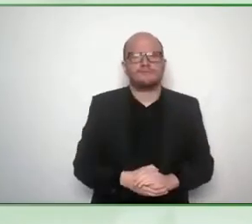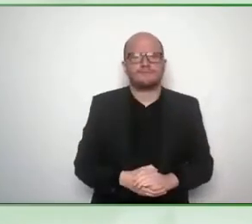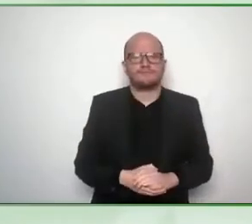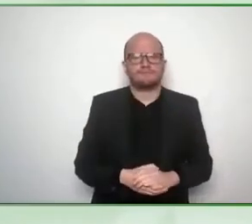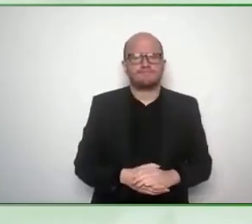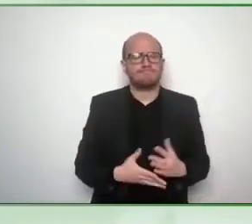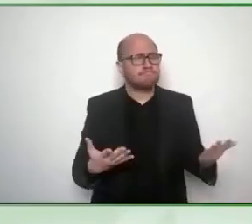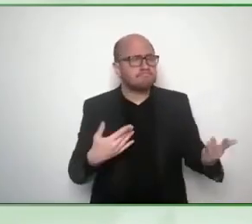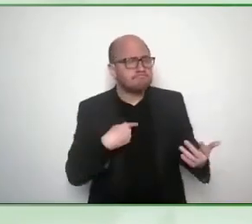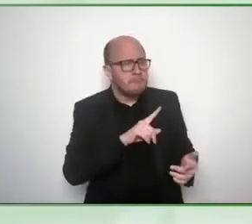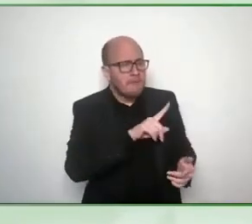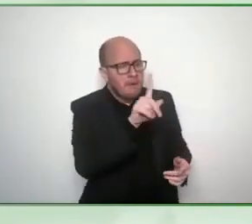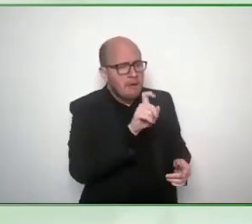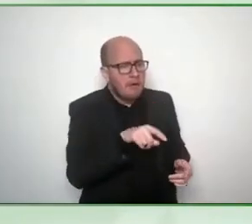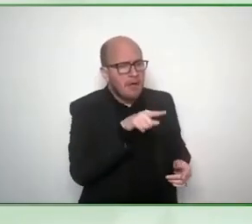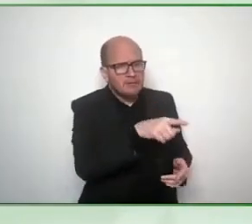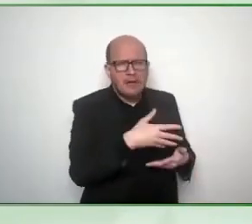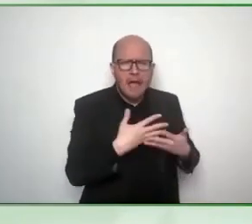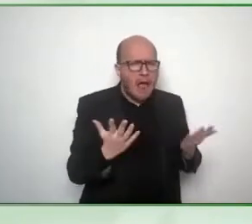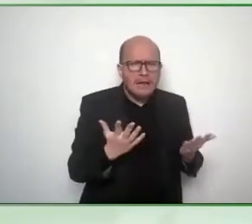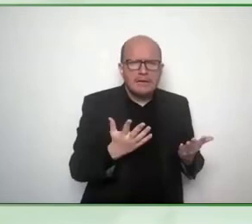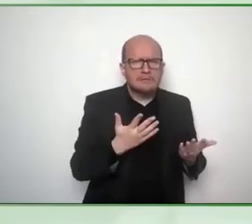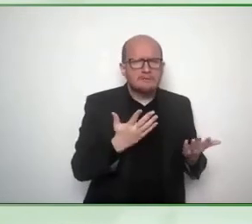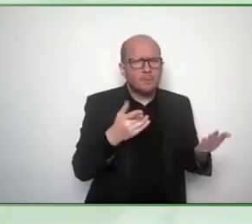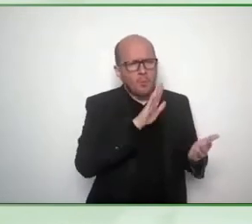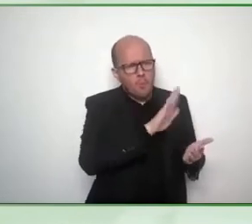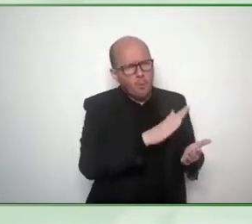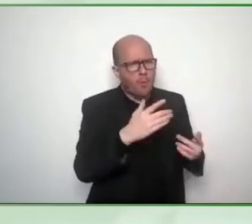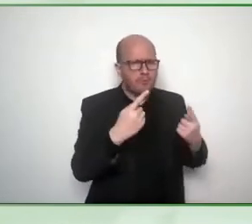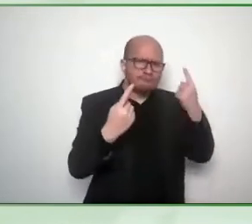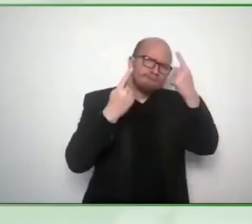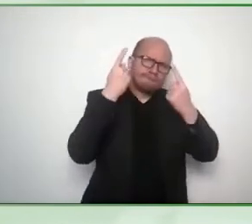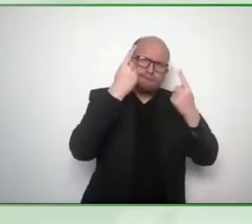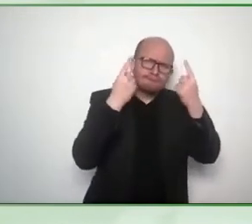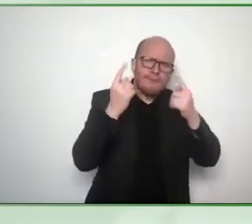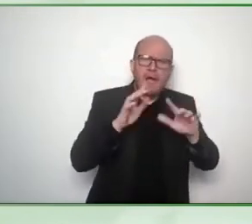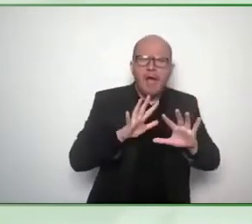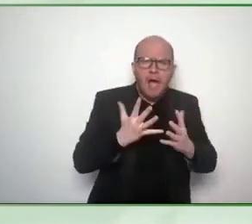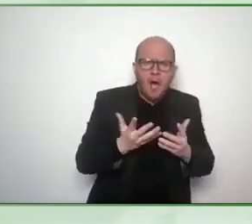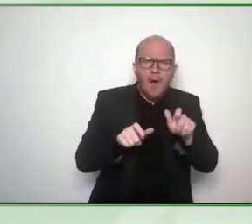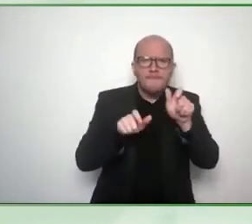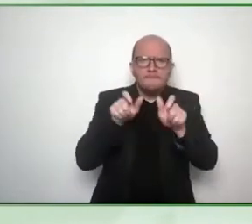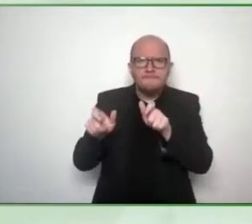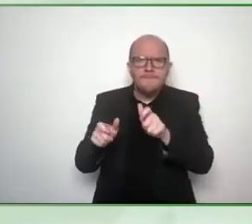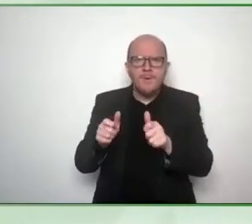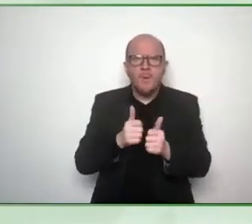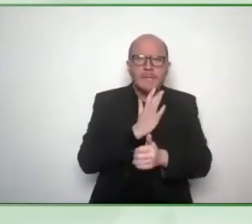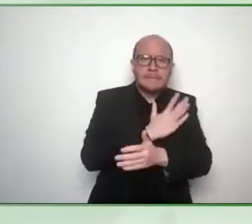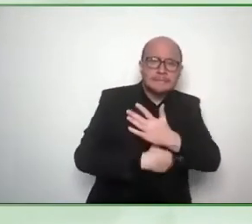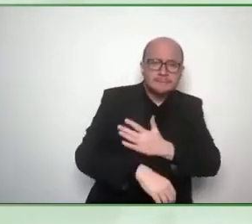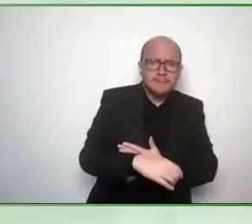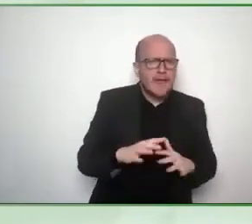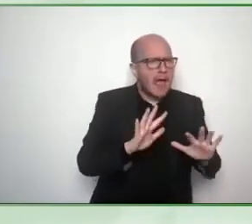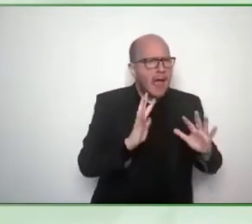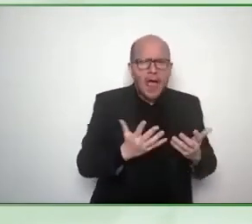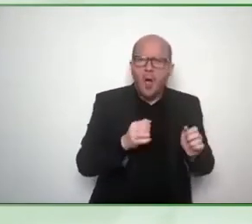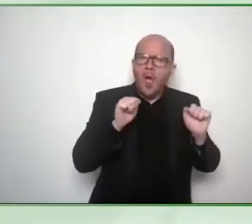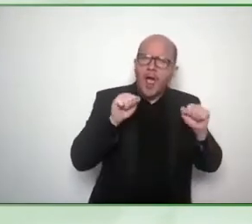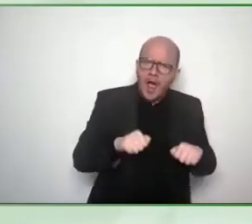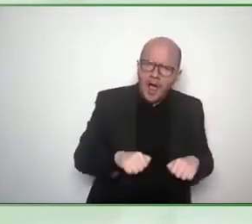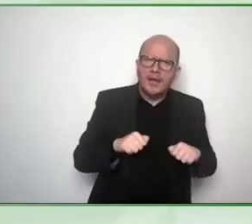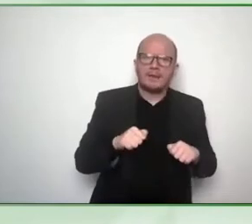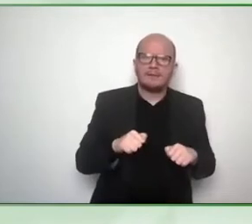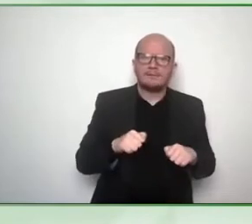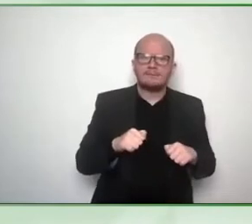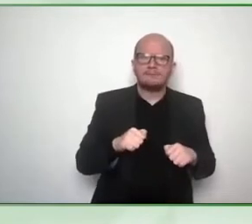how um they could mitigate all the difficulties in finding a job or putting